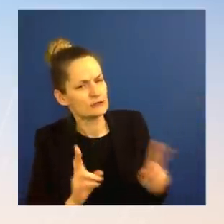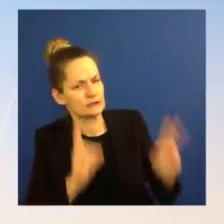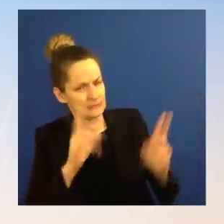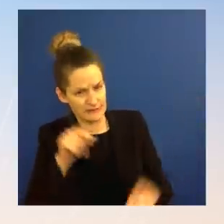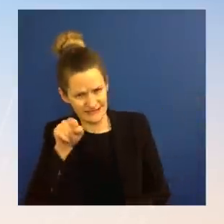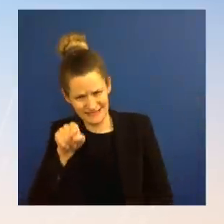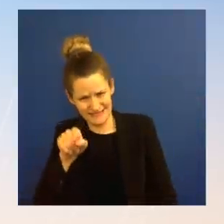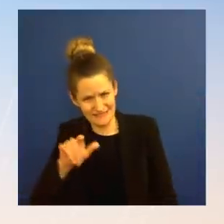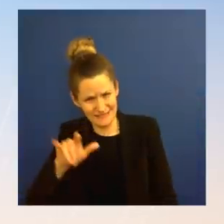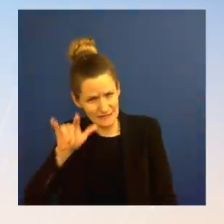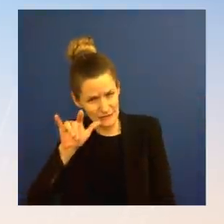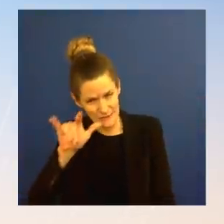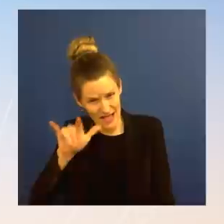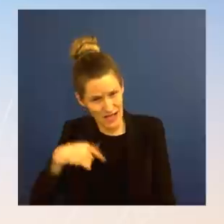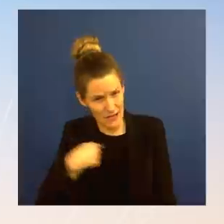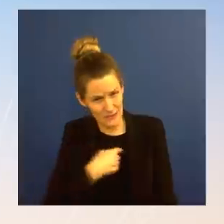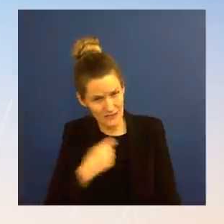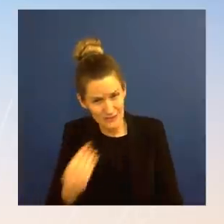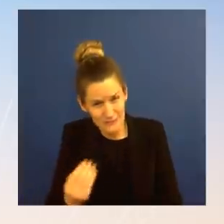done without —